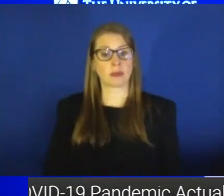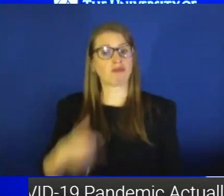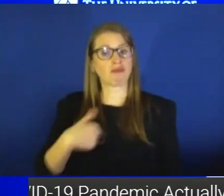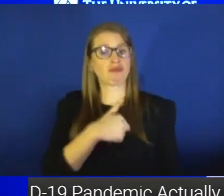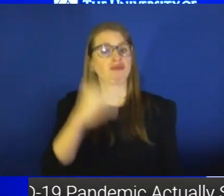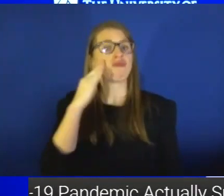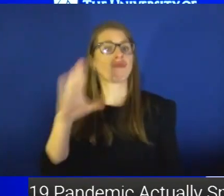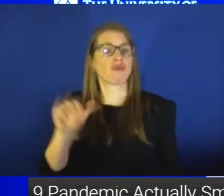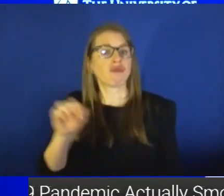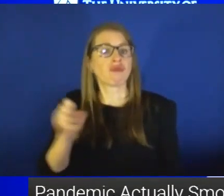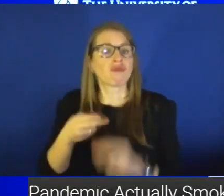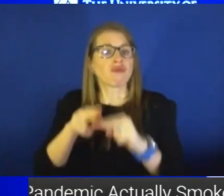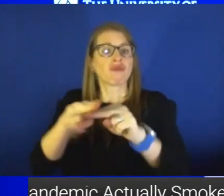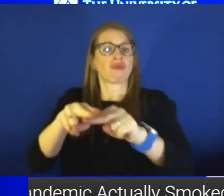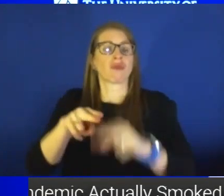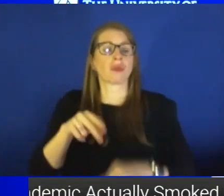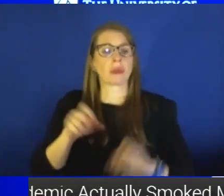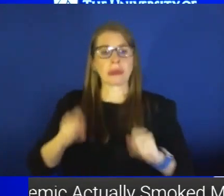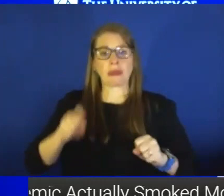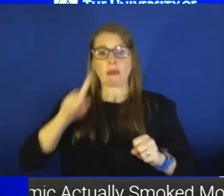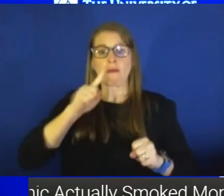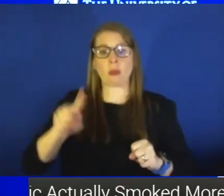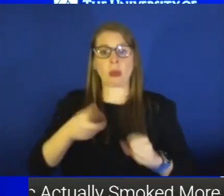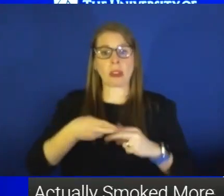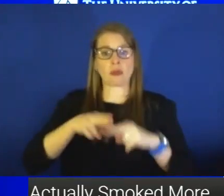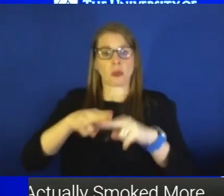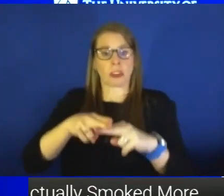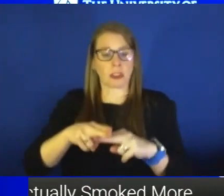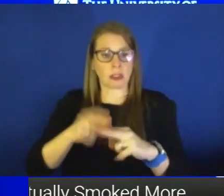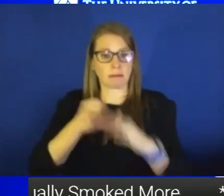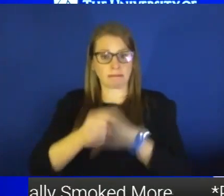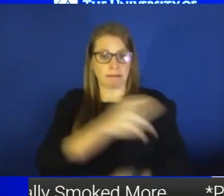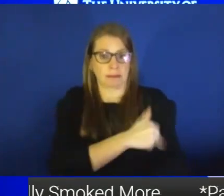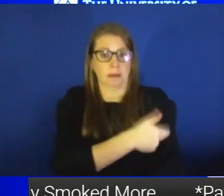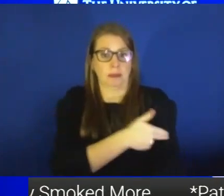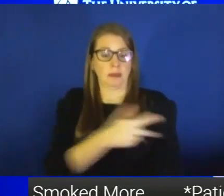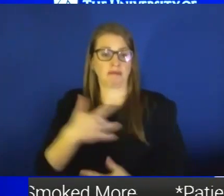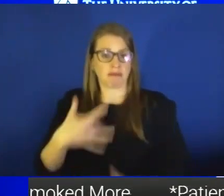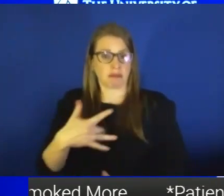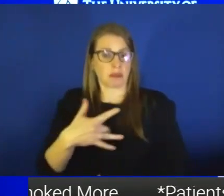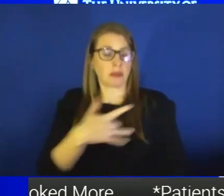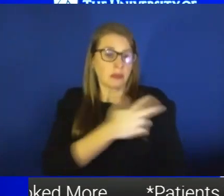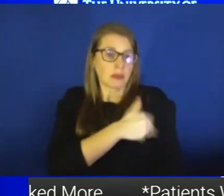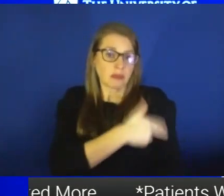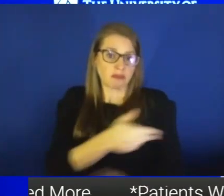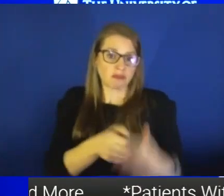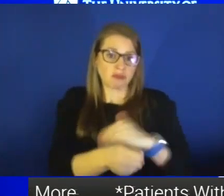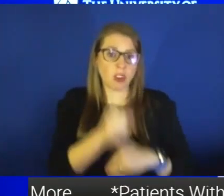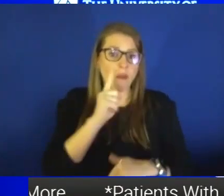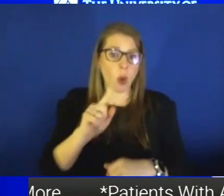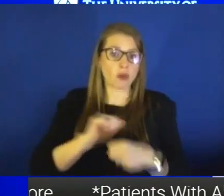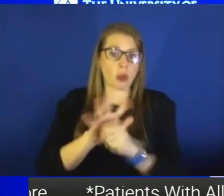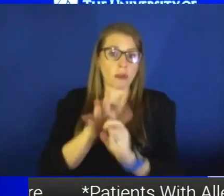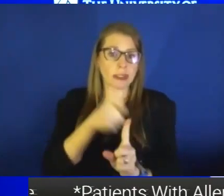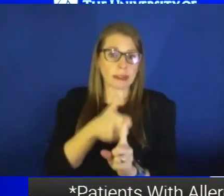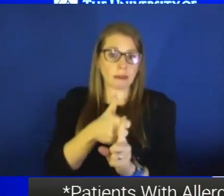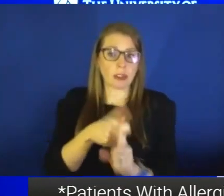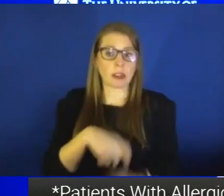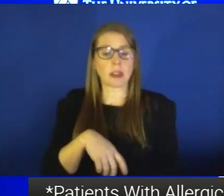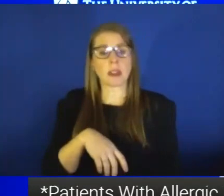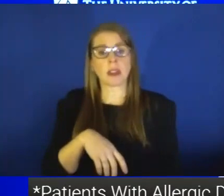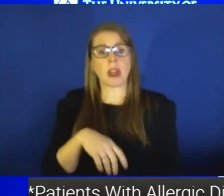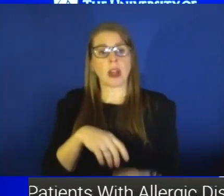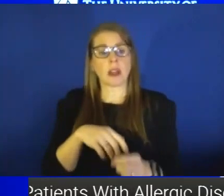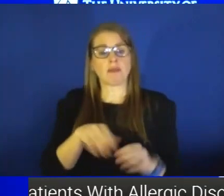there is that potential for increasing hospitalizations, but typically hospitalizations for COVID itself, you know, lag behind